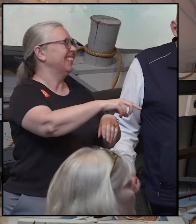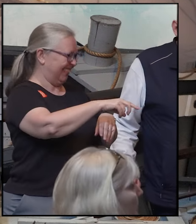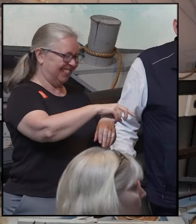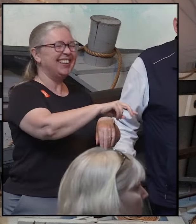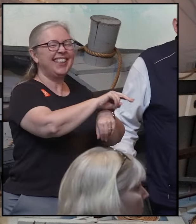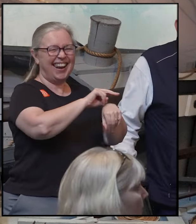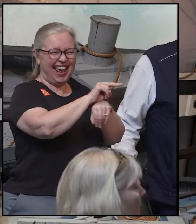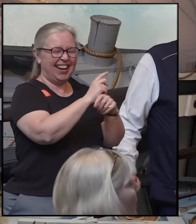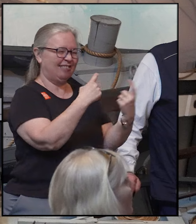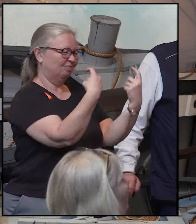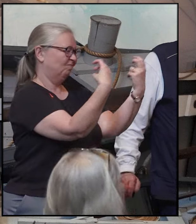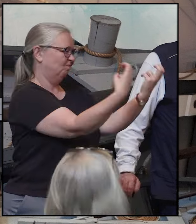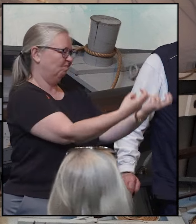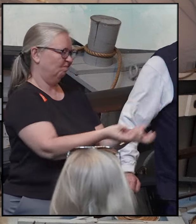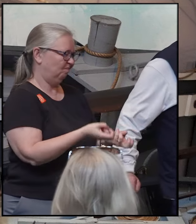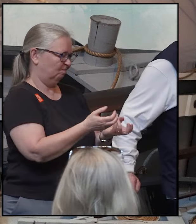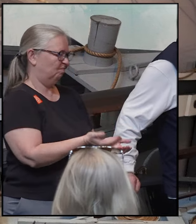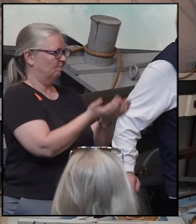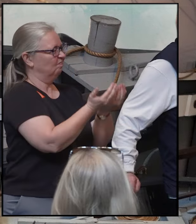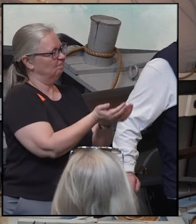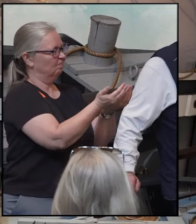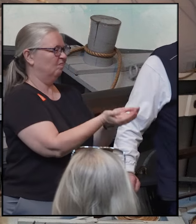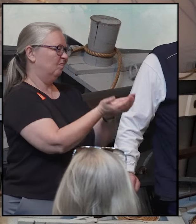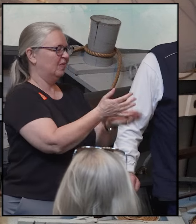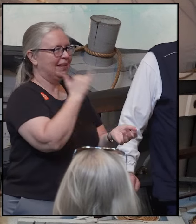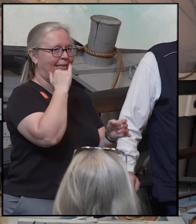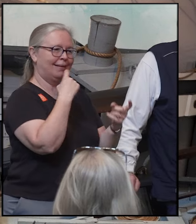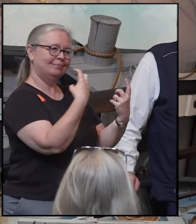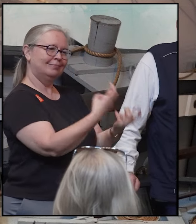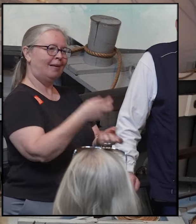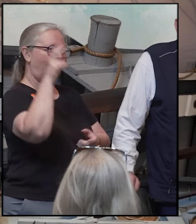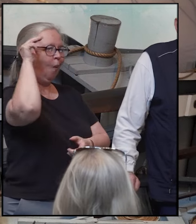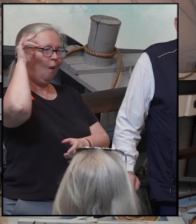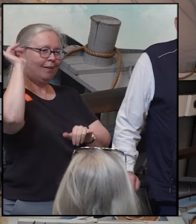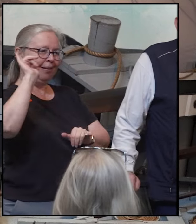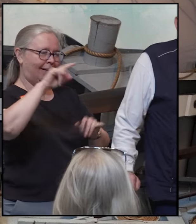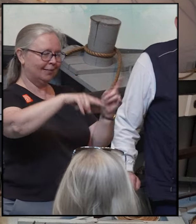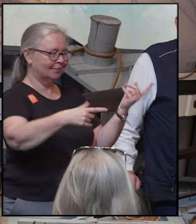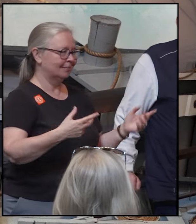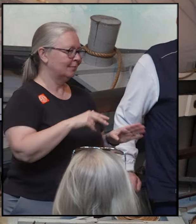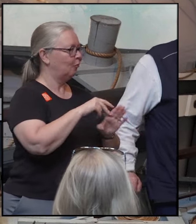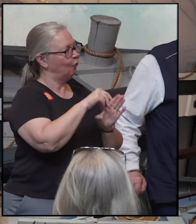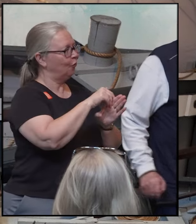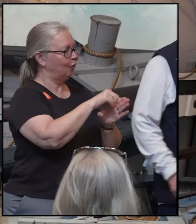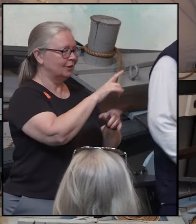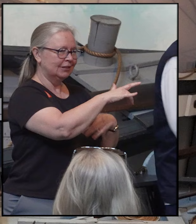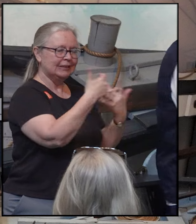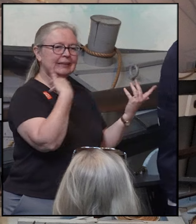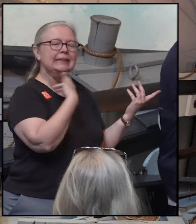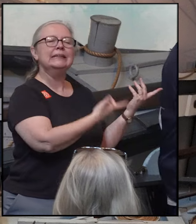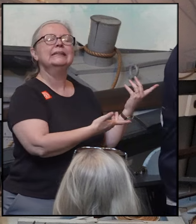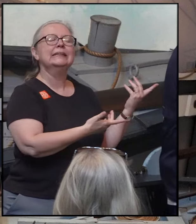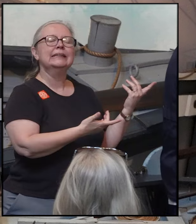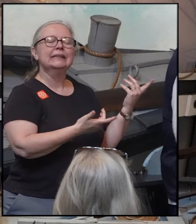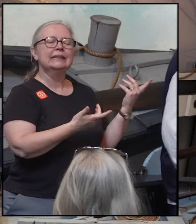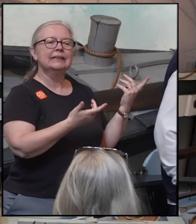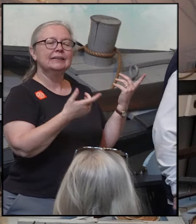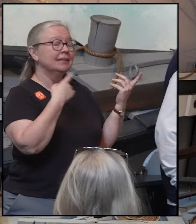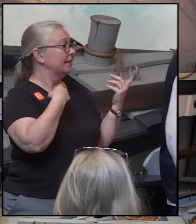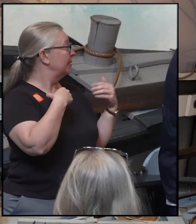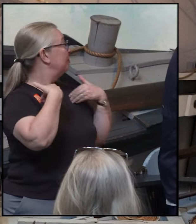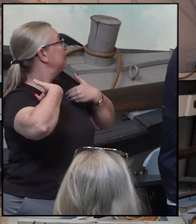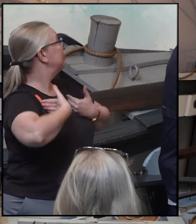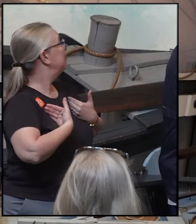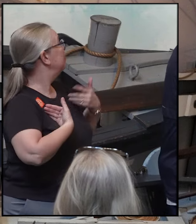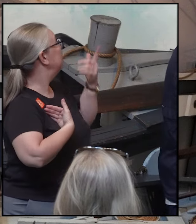The Nantucket Slayer Ride. Now, ultimately, the whale is going to tire out. And an interesting thing